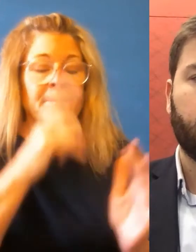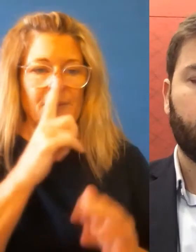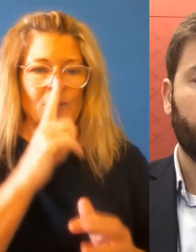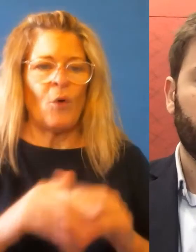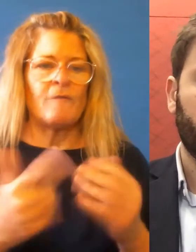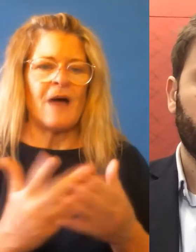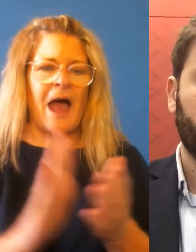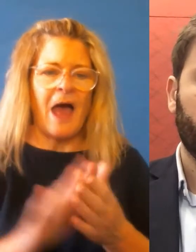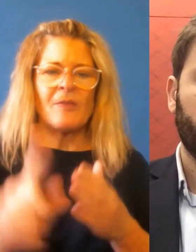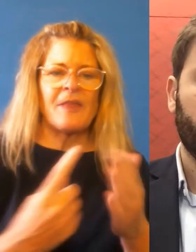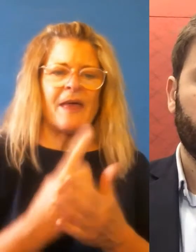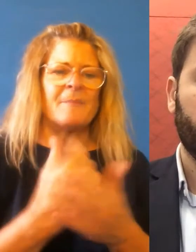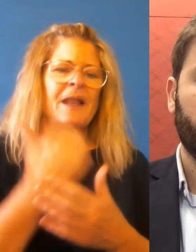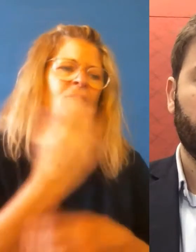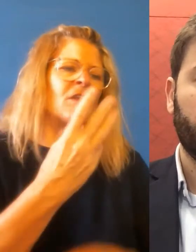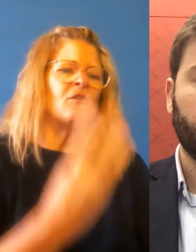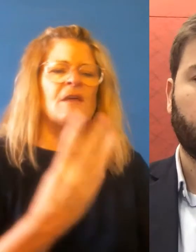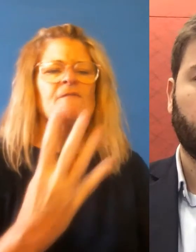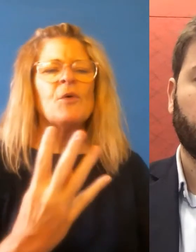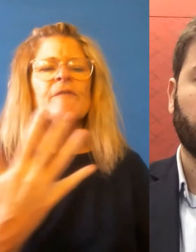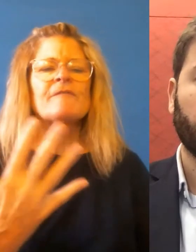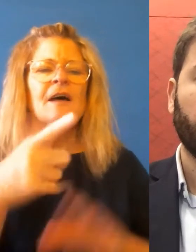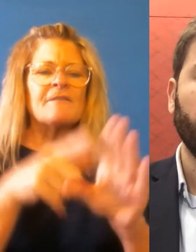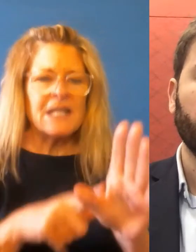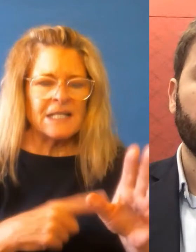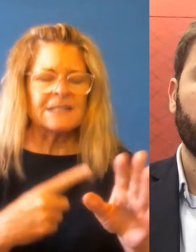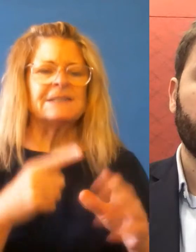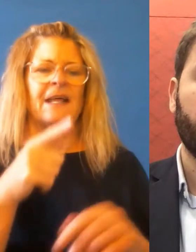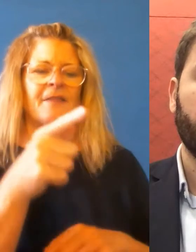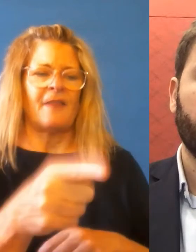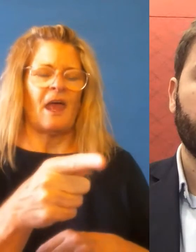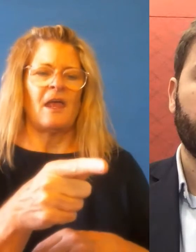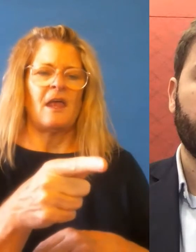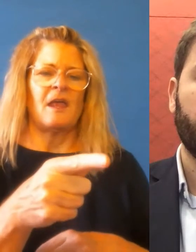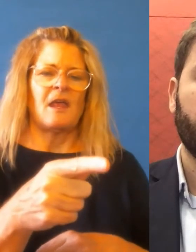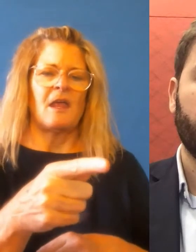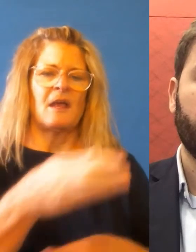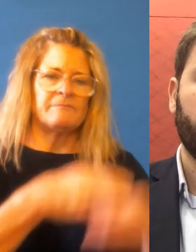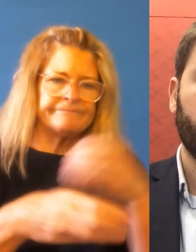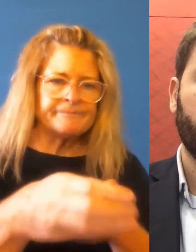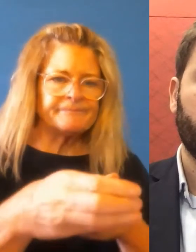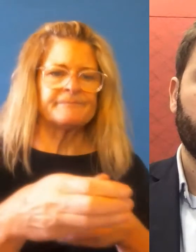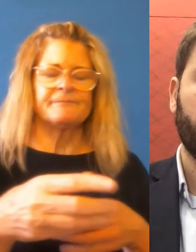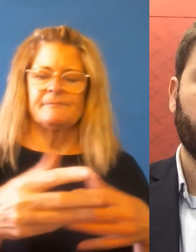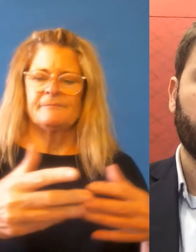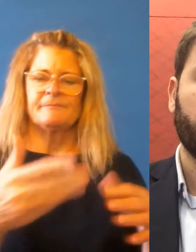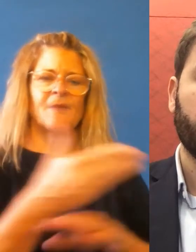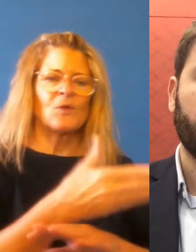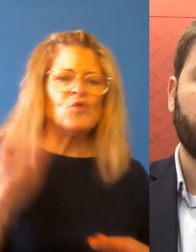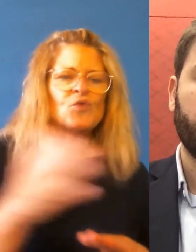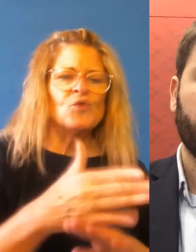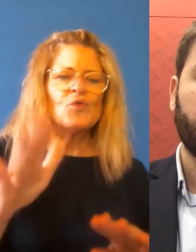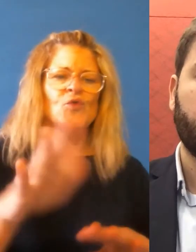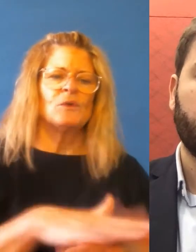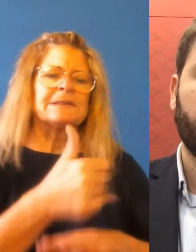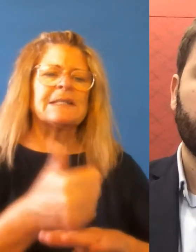occur usually every three or four or five years. Uh, and then there's a new, uh, remit and a new, uh, And